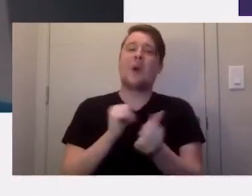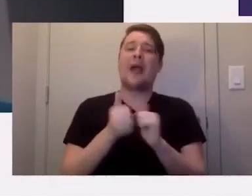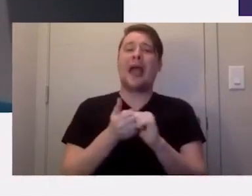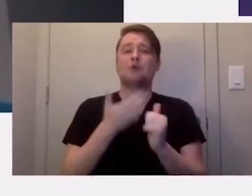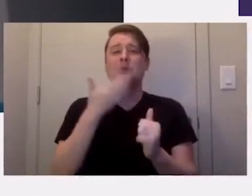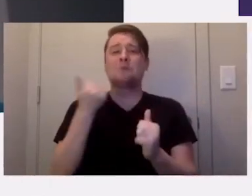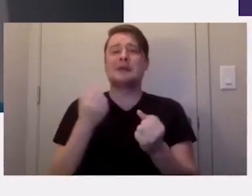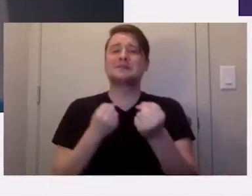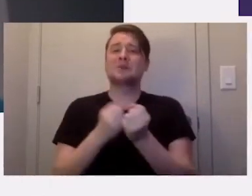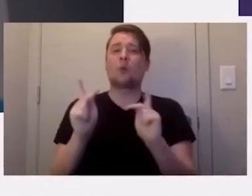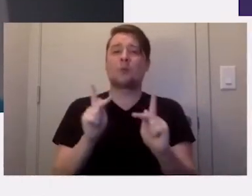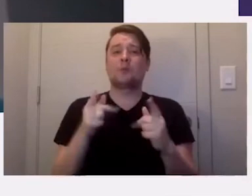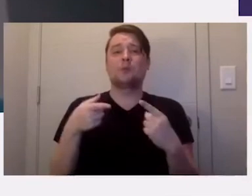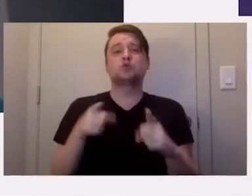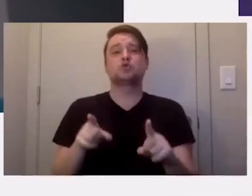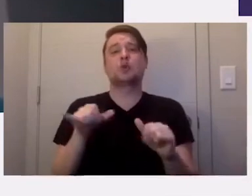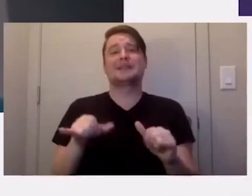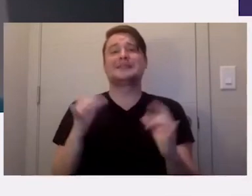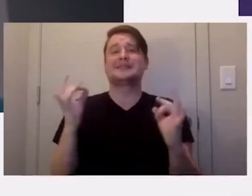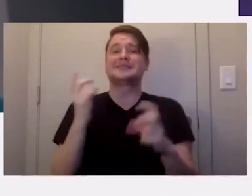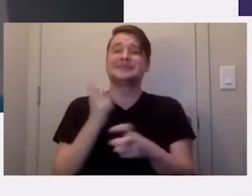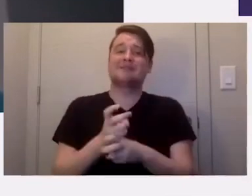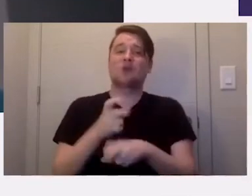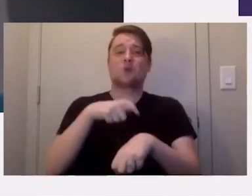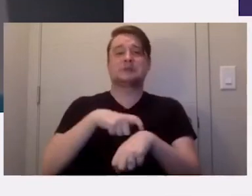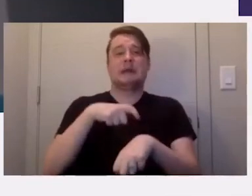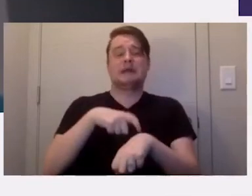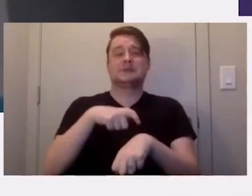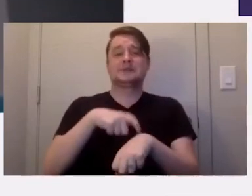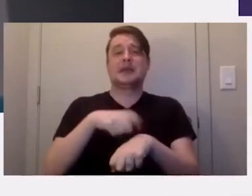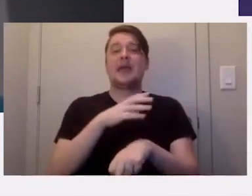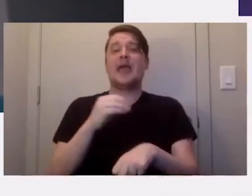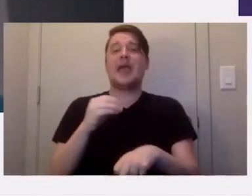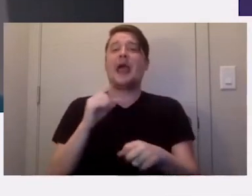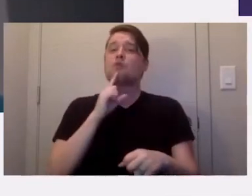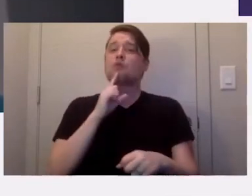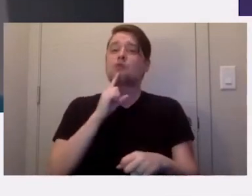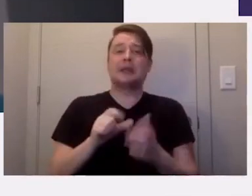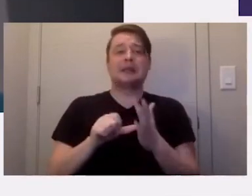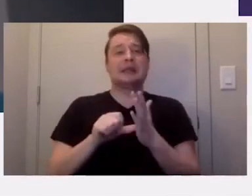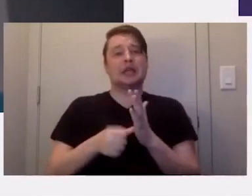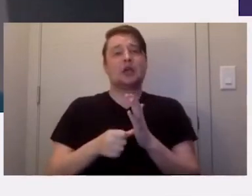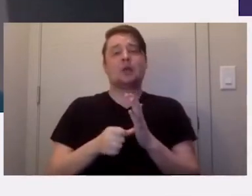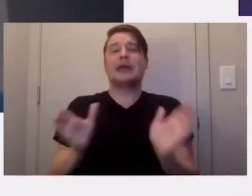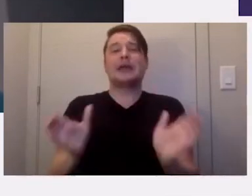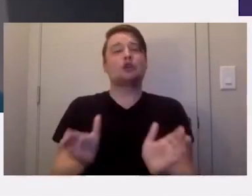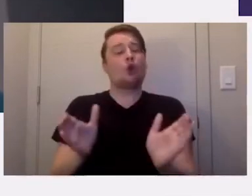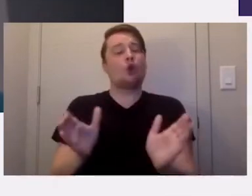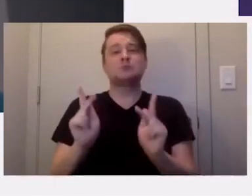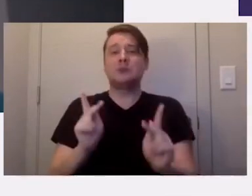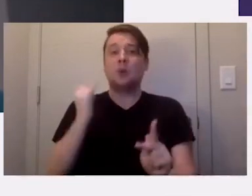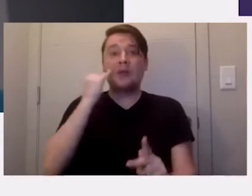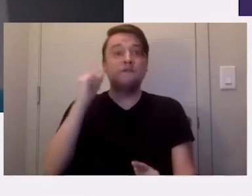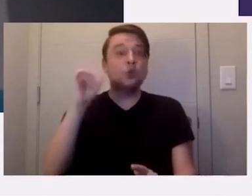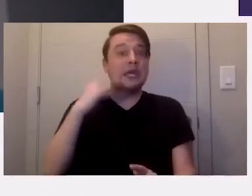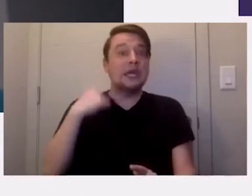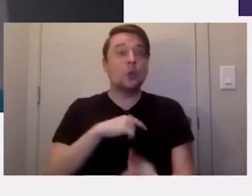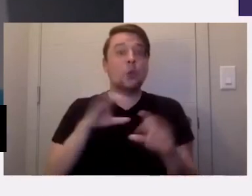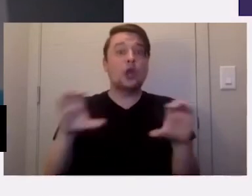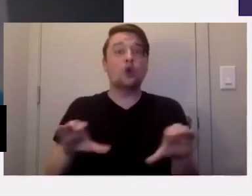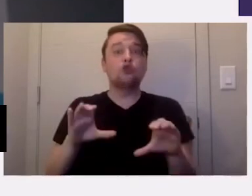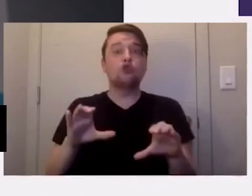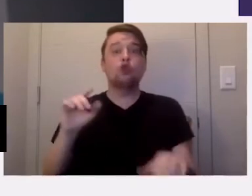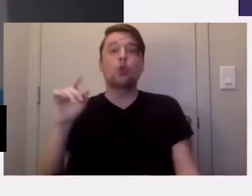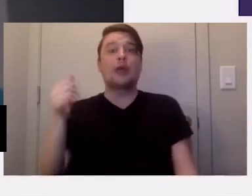support people during these difficult times. And I'd really encourage folks, you know, if you hear that we're doing a